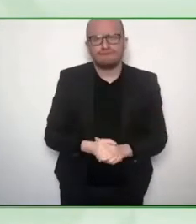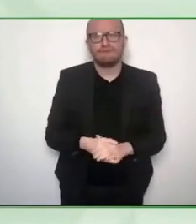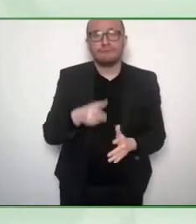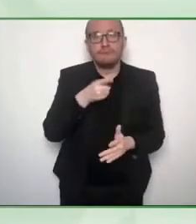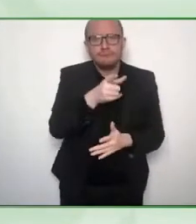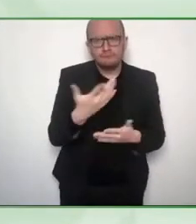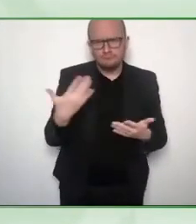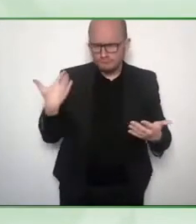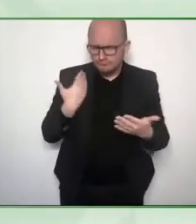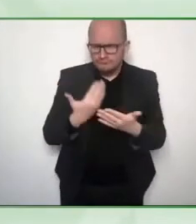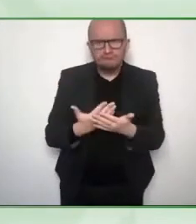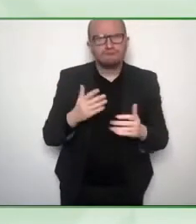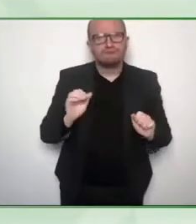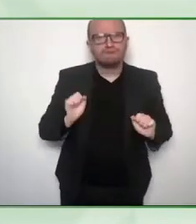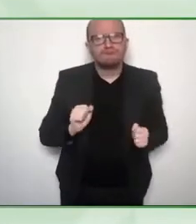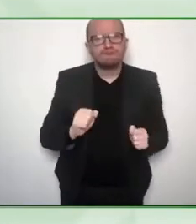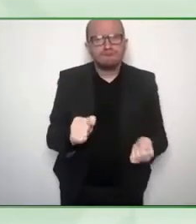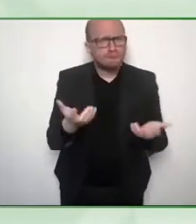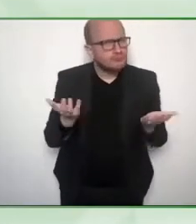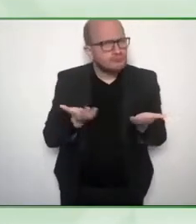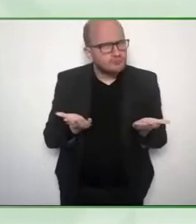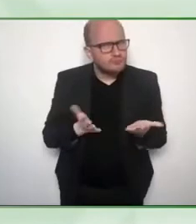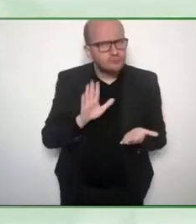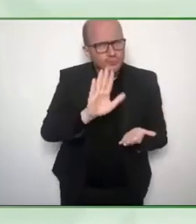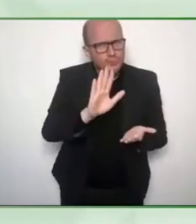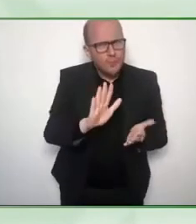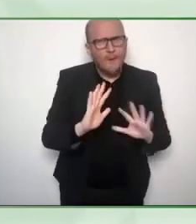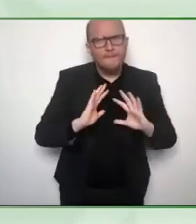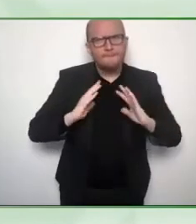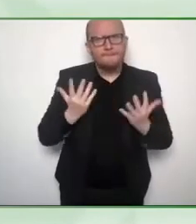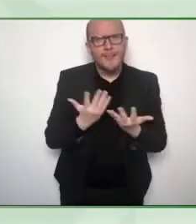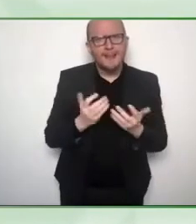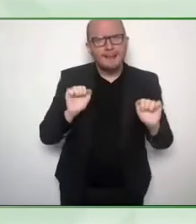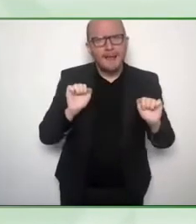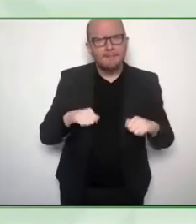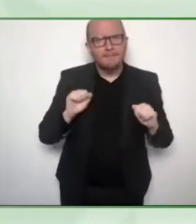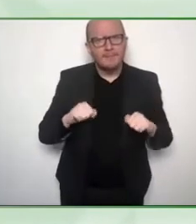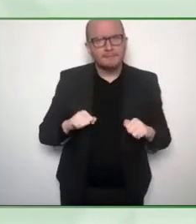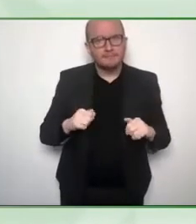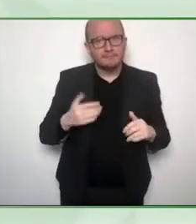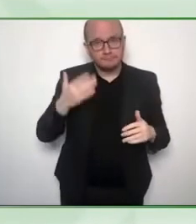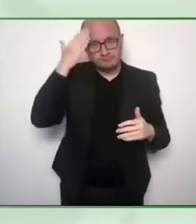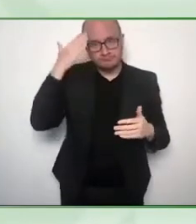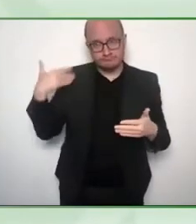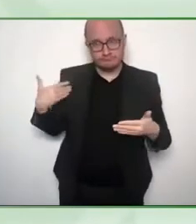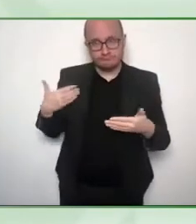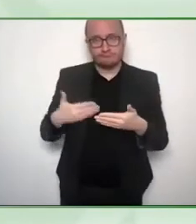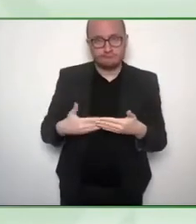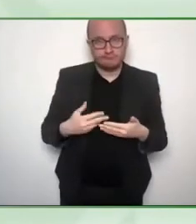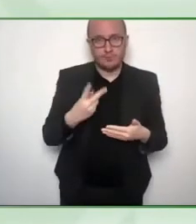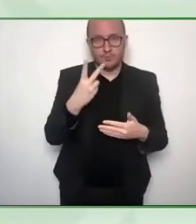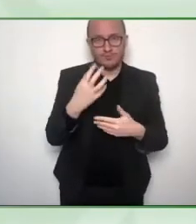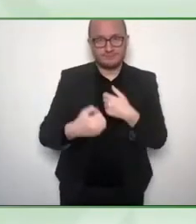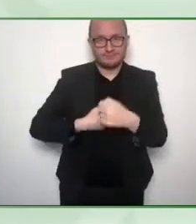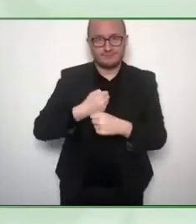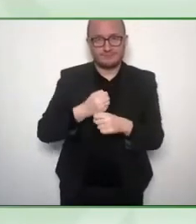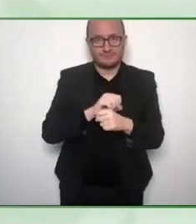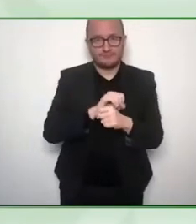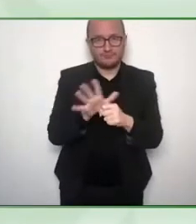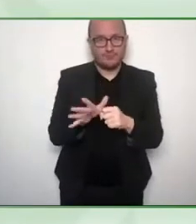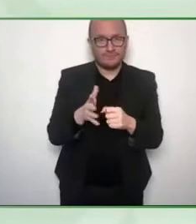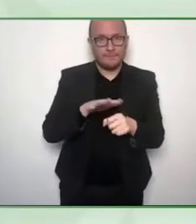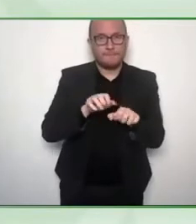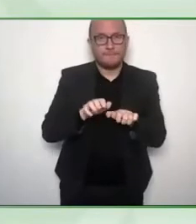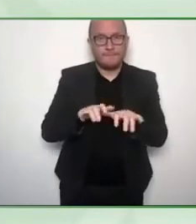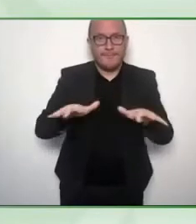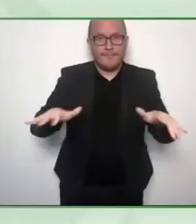And then I think I'd love to touch off on what's been going on with the pandemic because nobody's really been going anywhere. But at least begin by telling us your big journey.